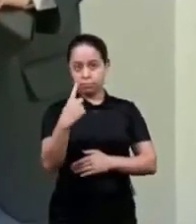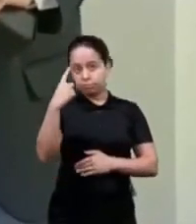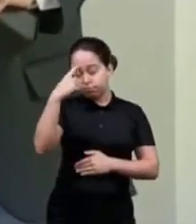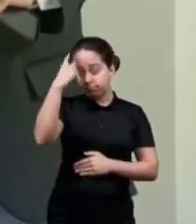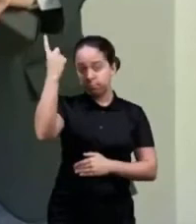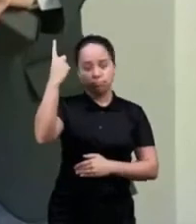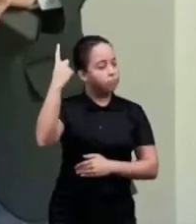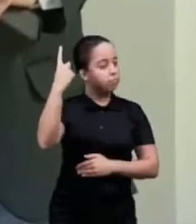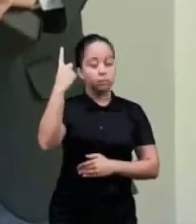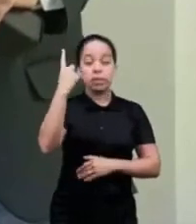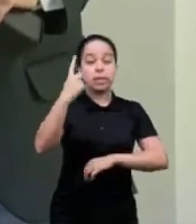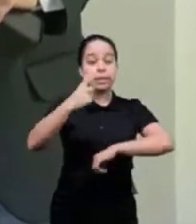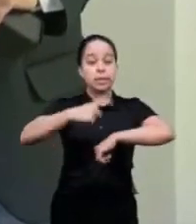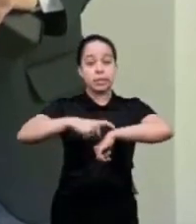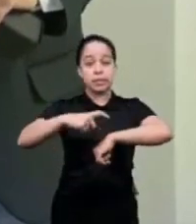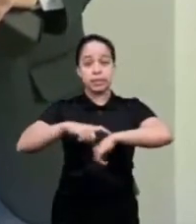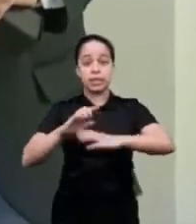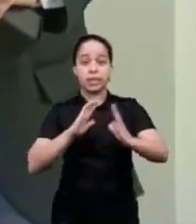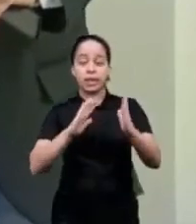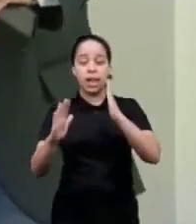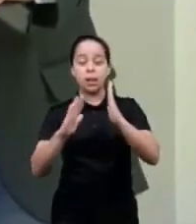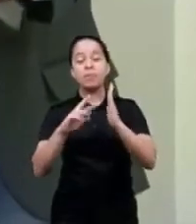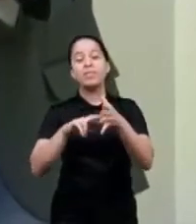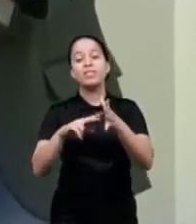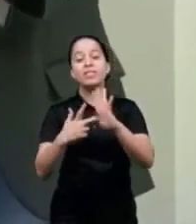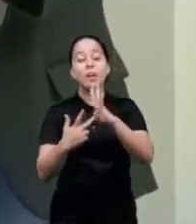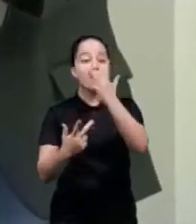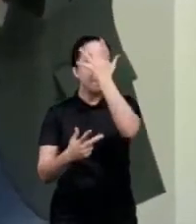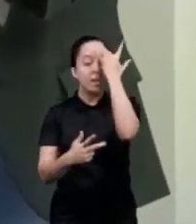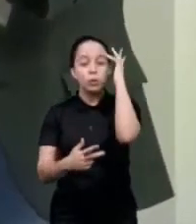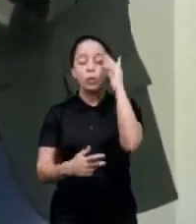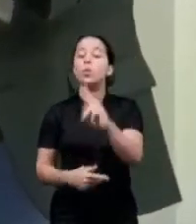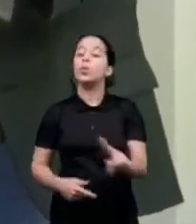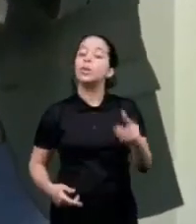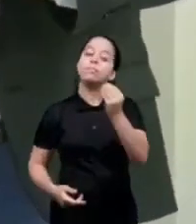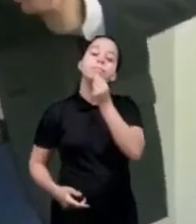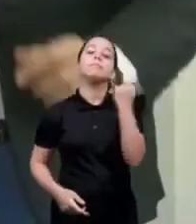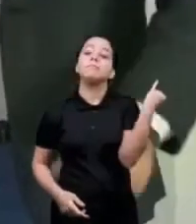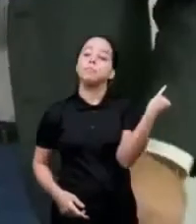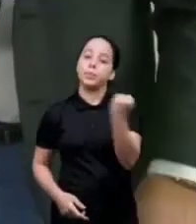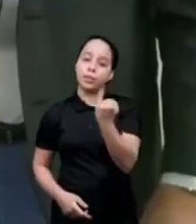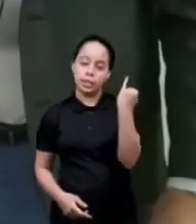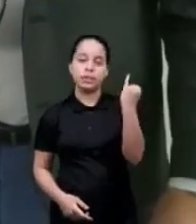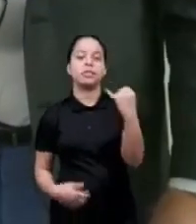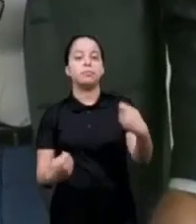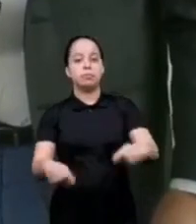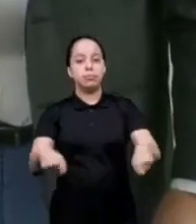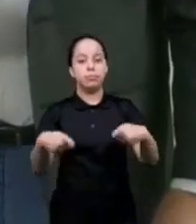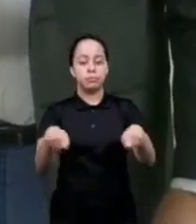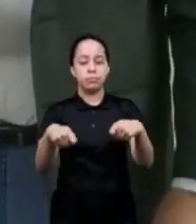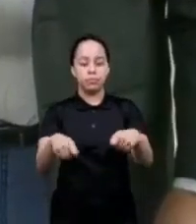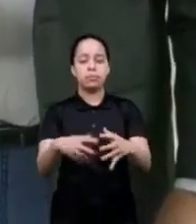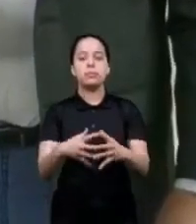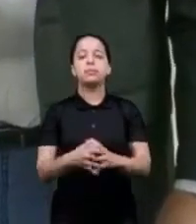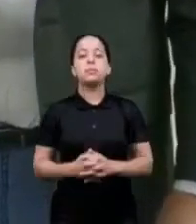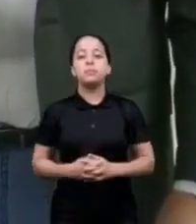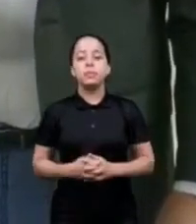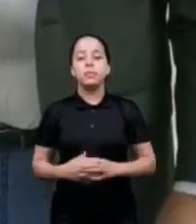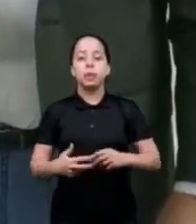is of those that are using it for what is necessary their expositions and what they have to do